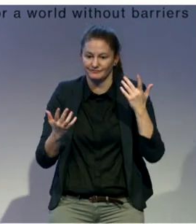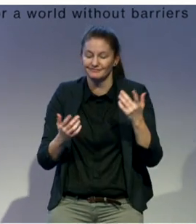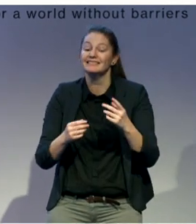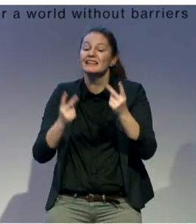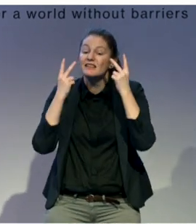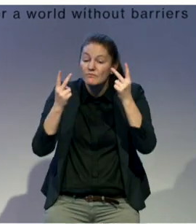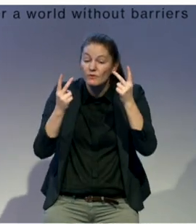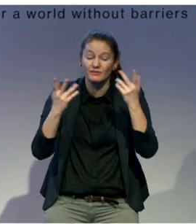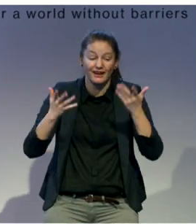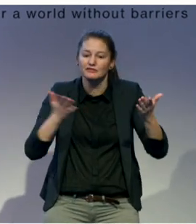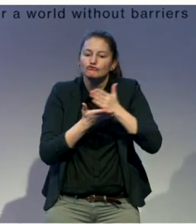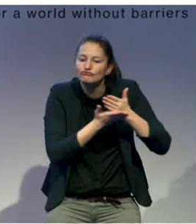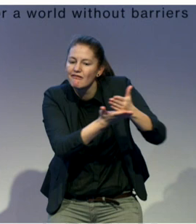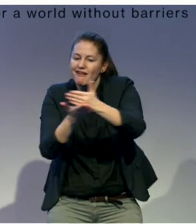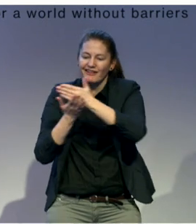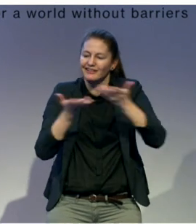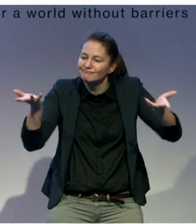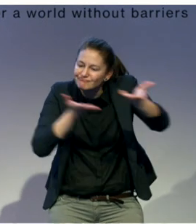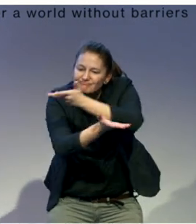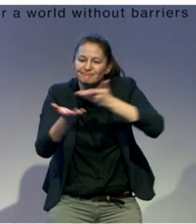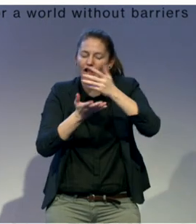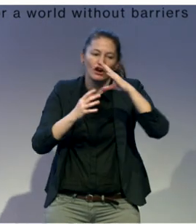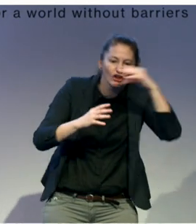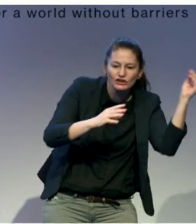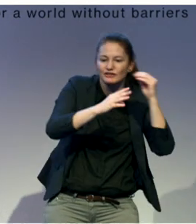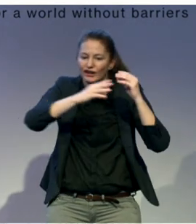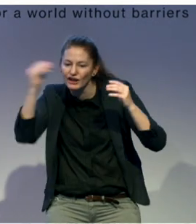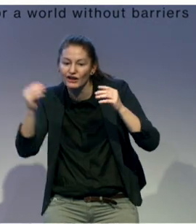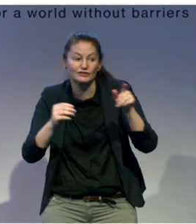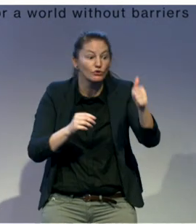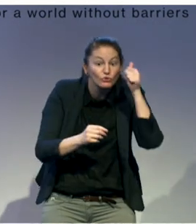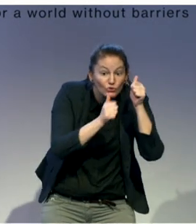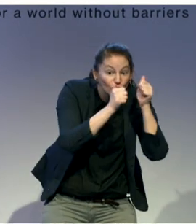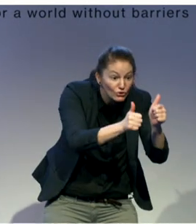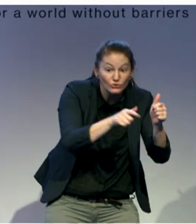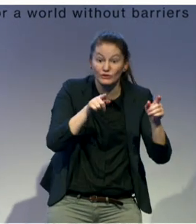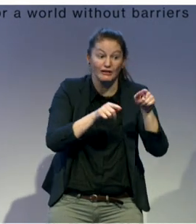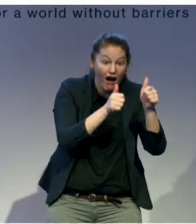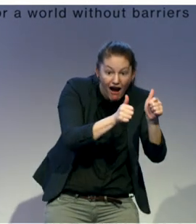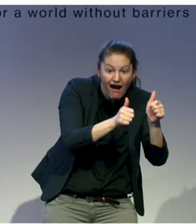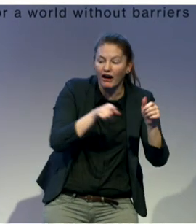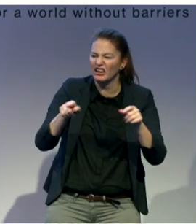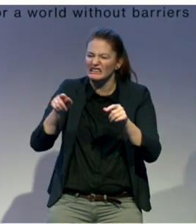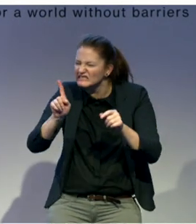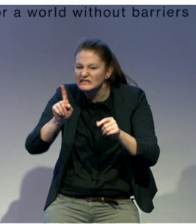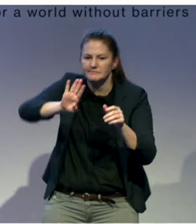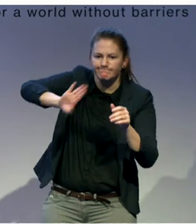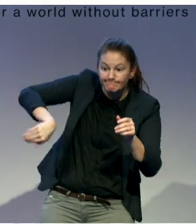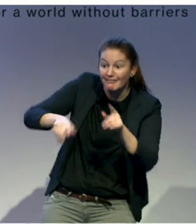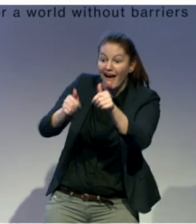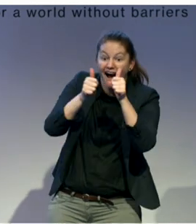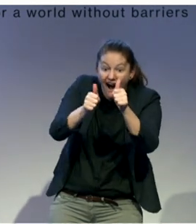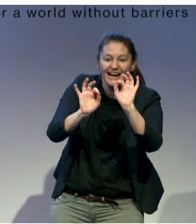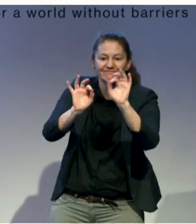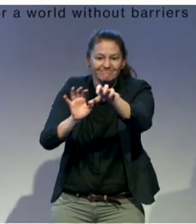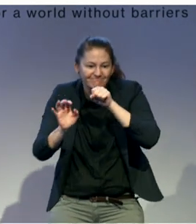so that whatever we learn, what doesn't work as well as what does work, is something that benefits other NGOs and others working in the sector. Thank